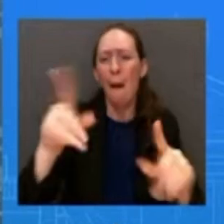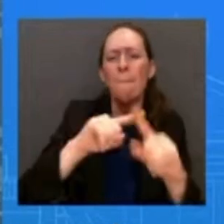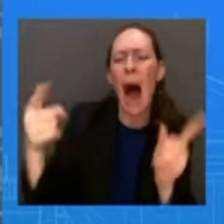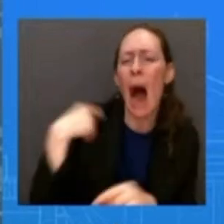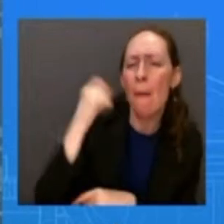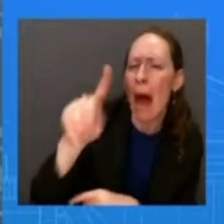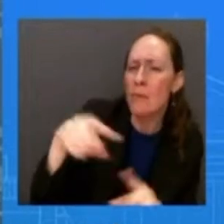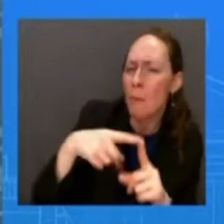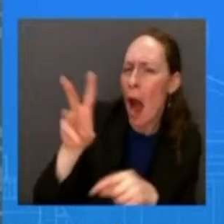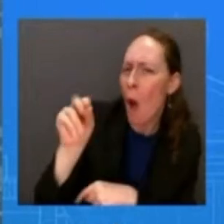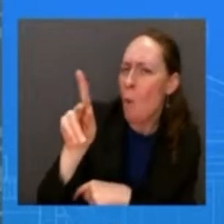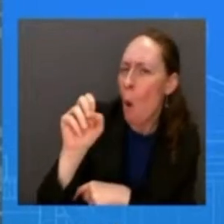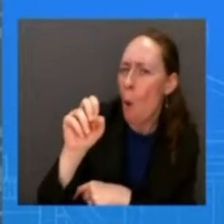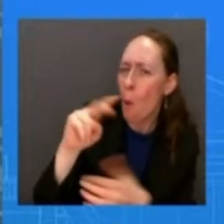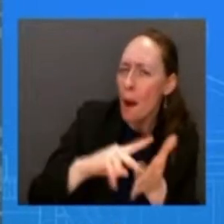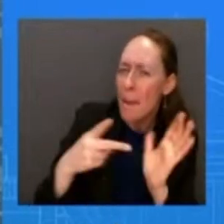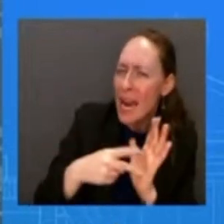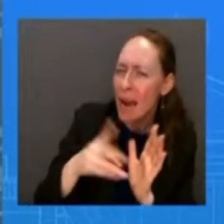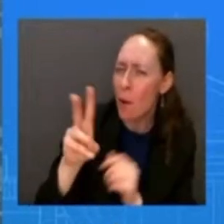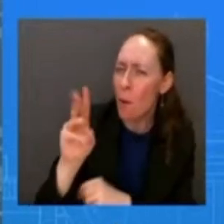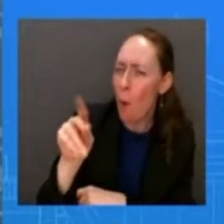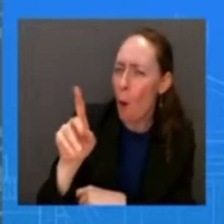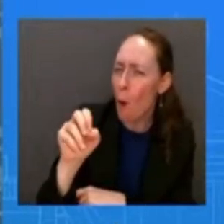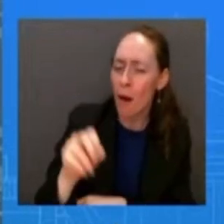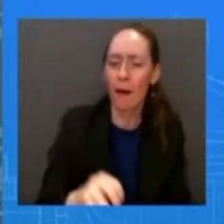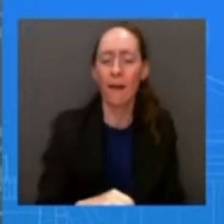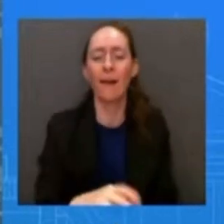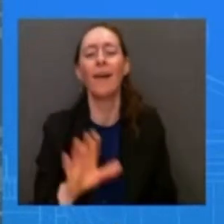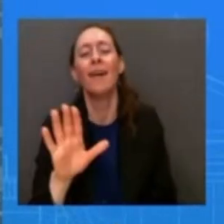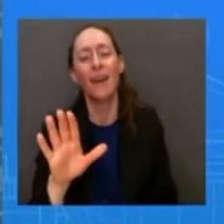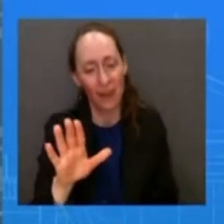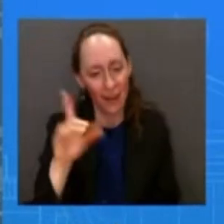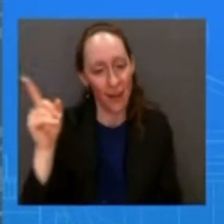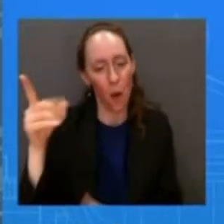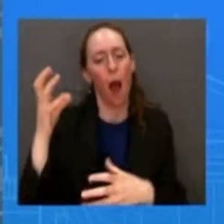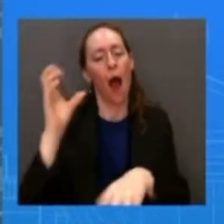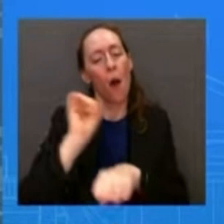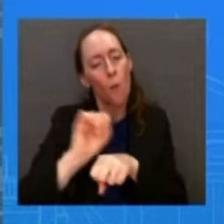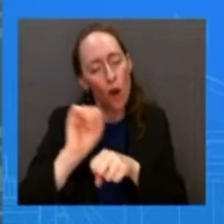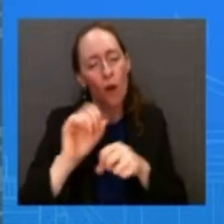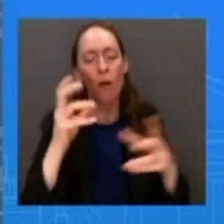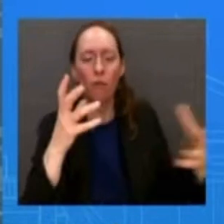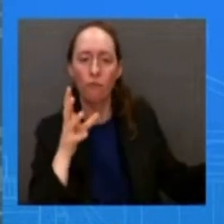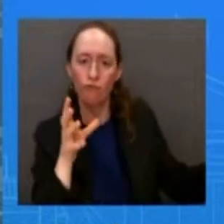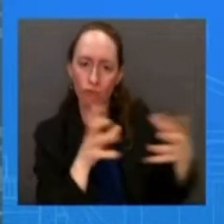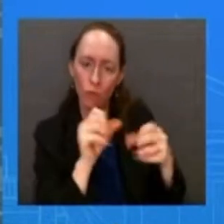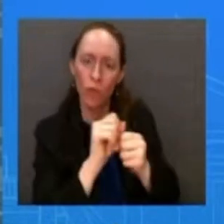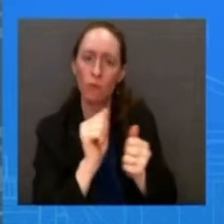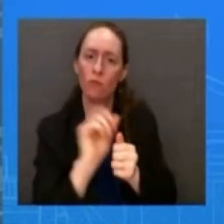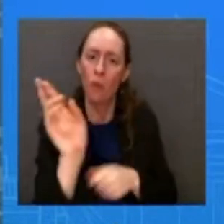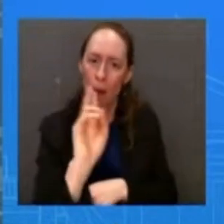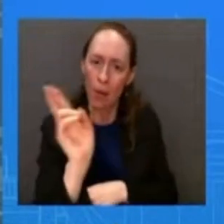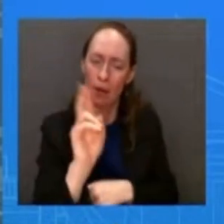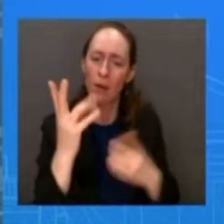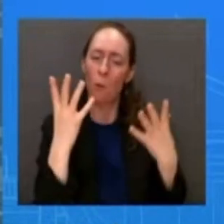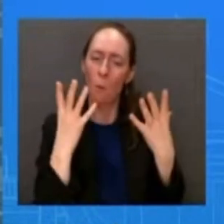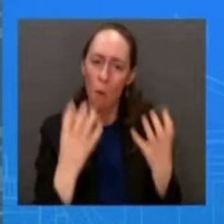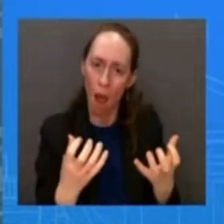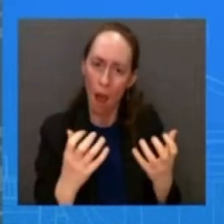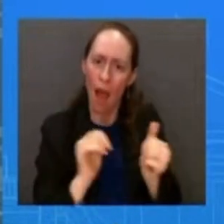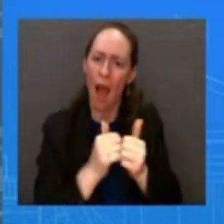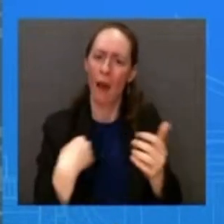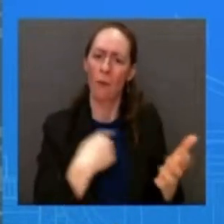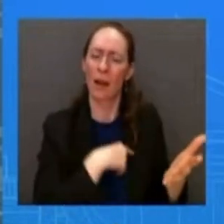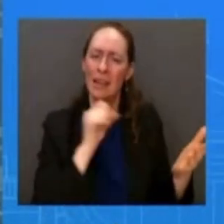work with republicans on how we are going to continue to deliver how we are going to build on the economic progress that we're